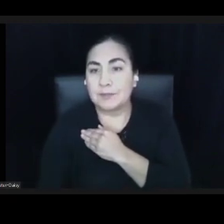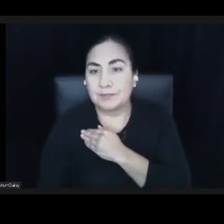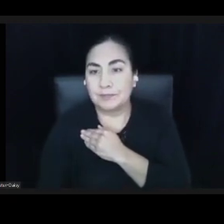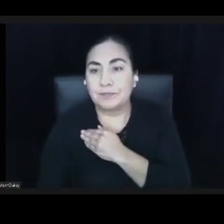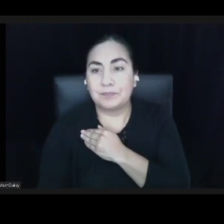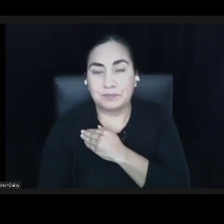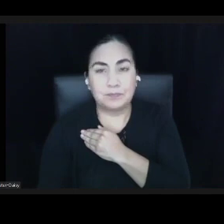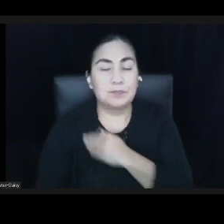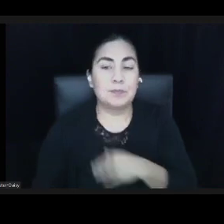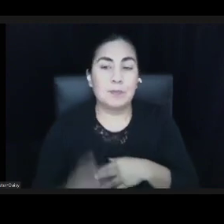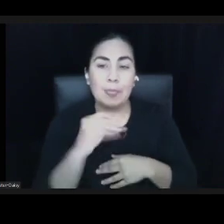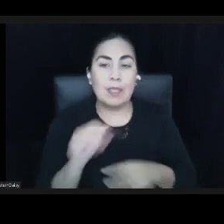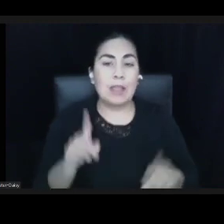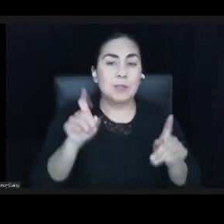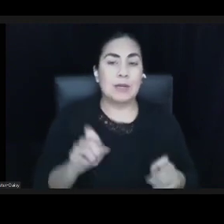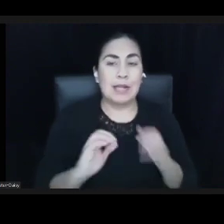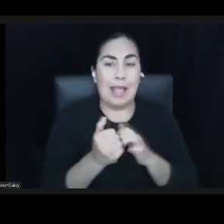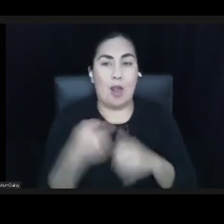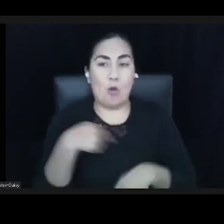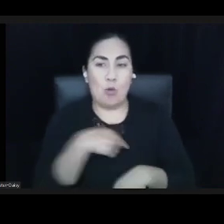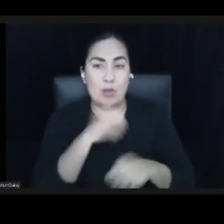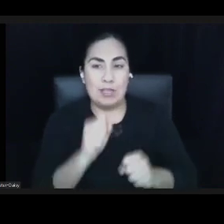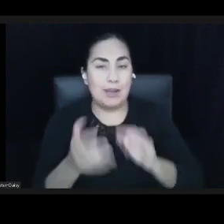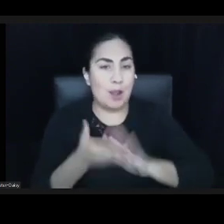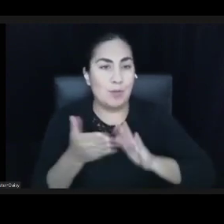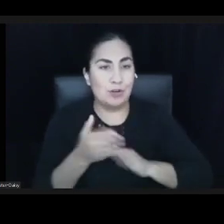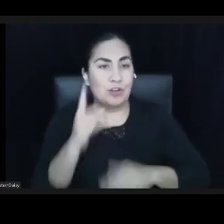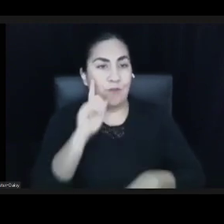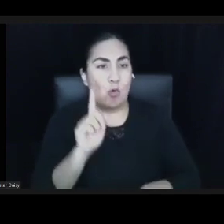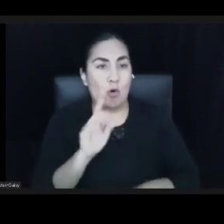operationalize it for the whole staff.